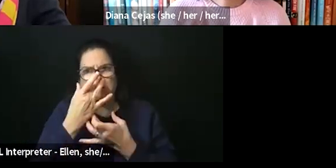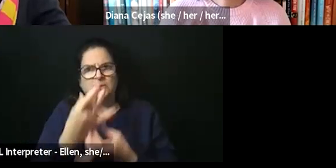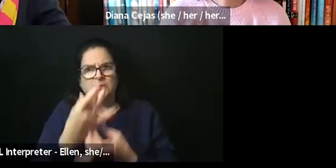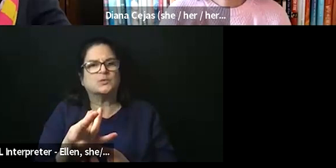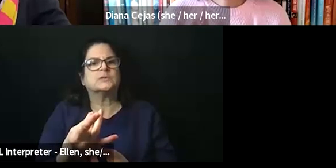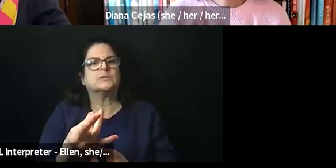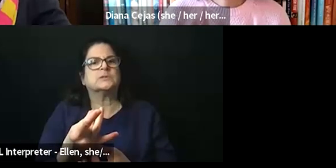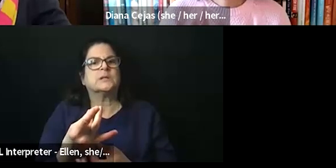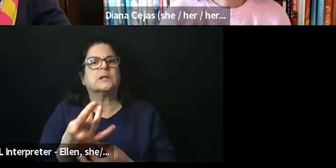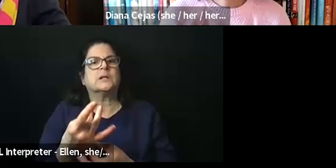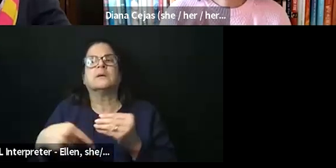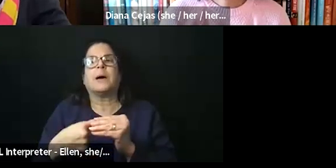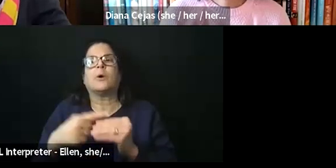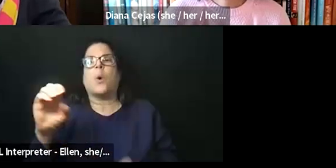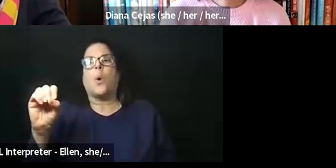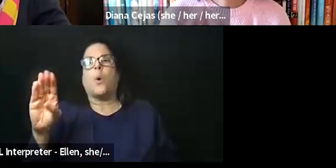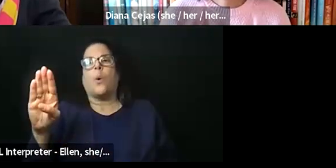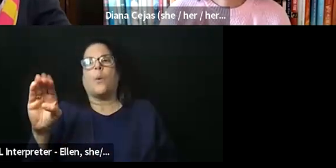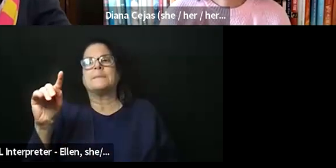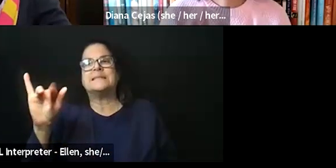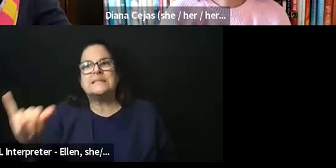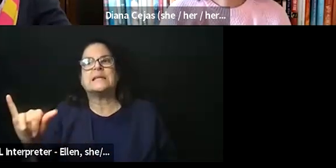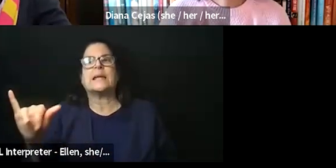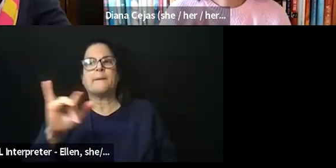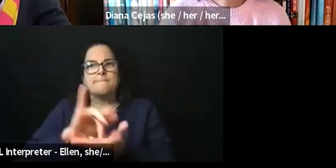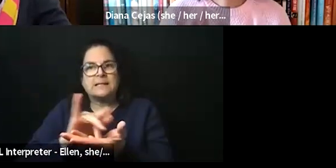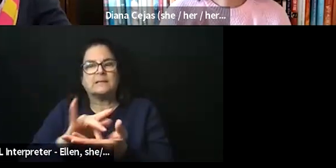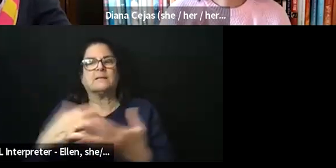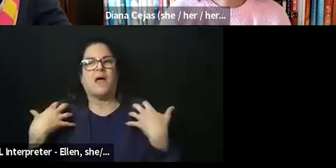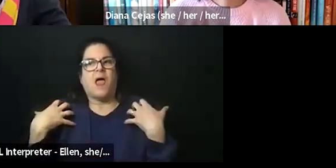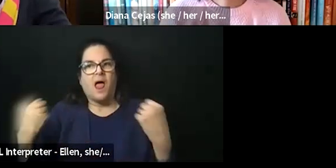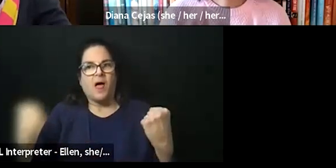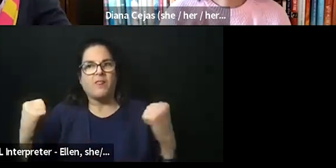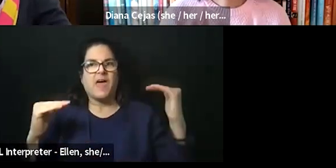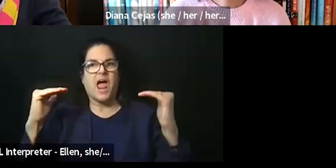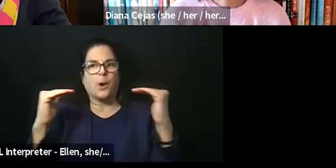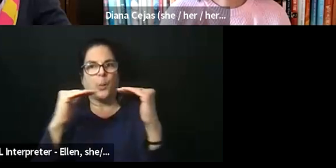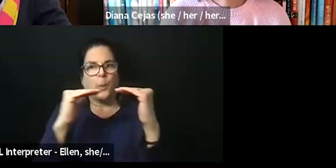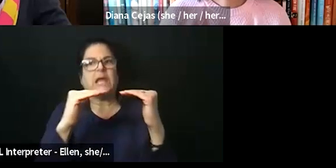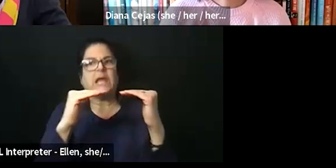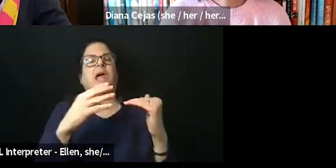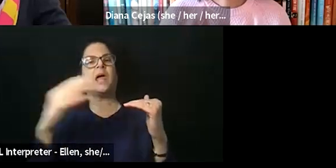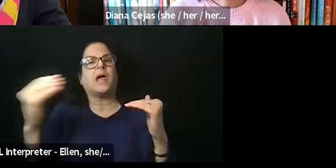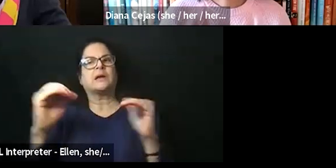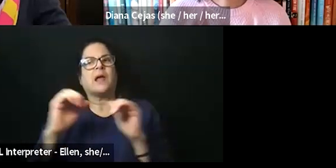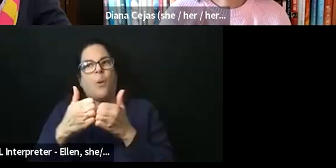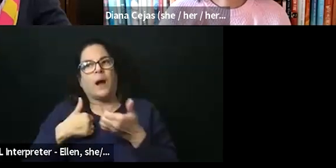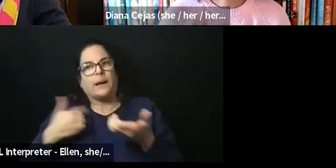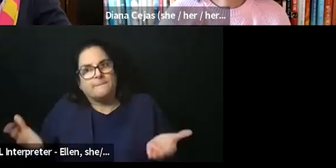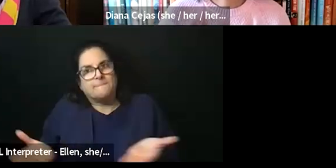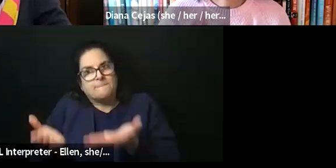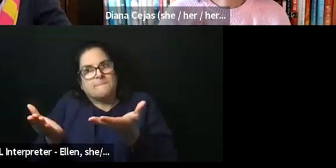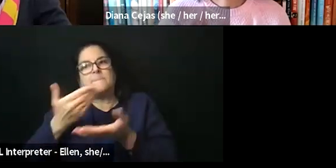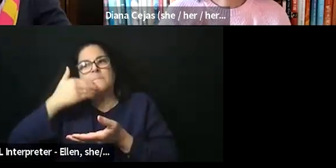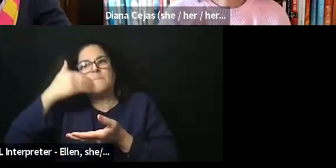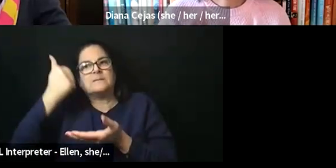medicine, health equity, and how I can best help everyone and the members of my community.